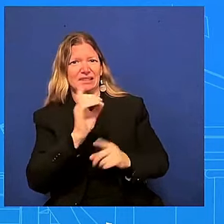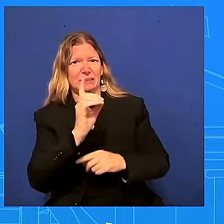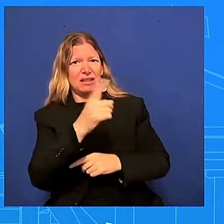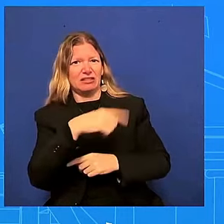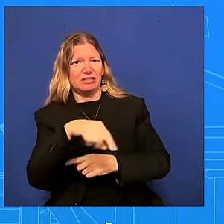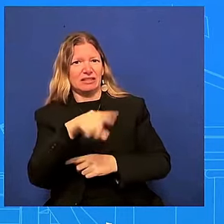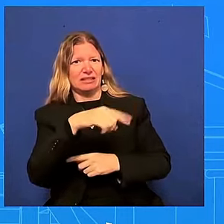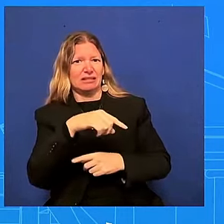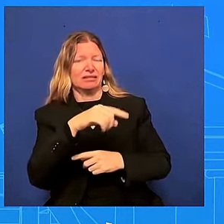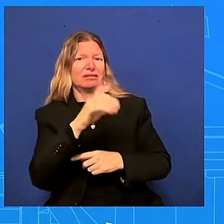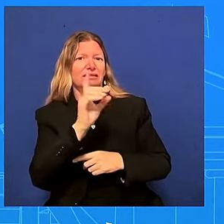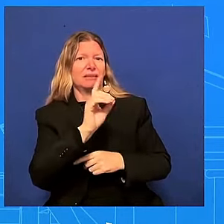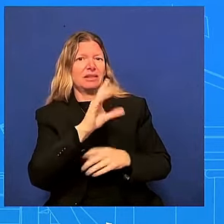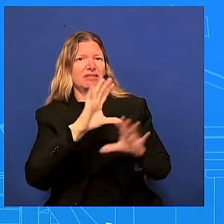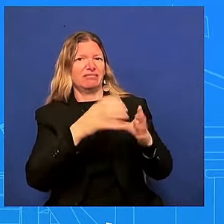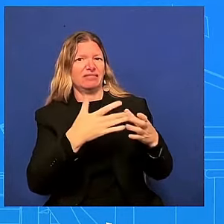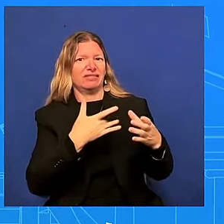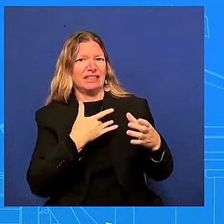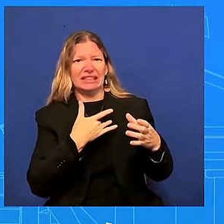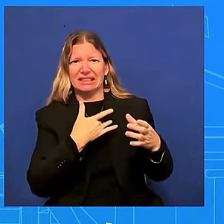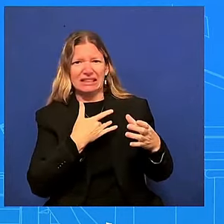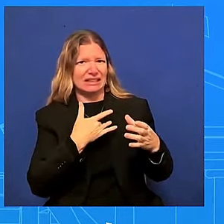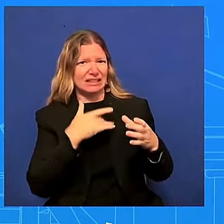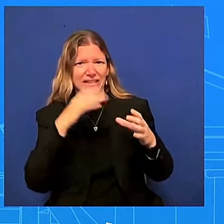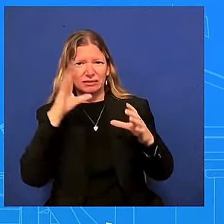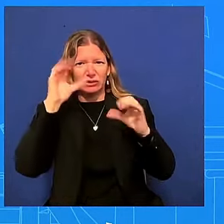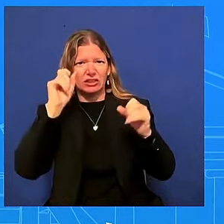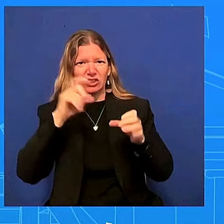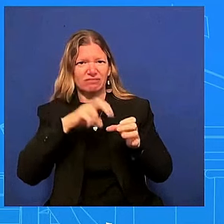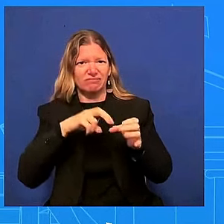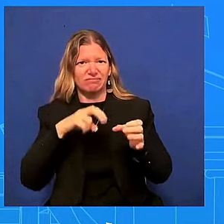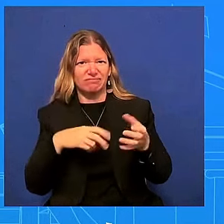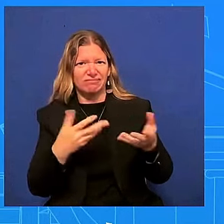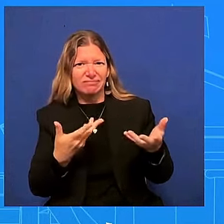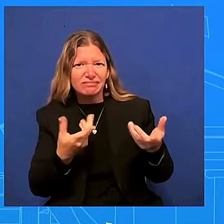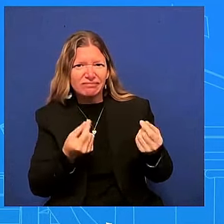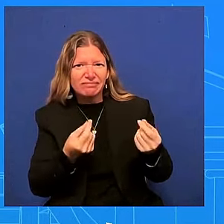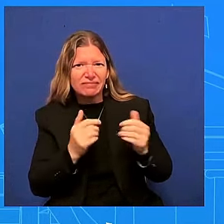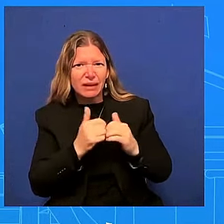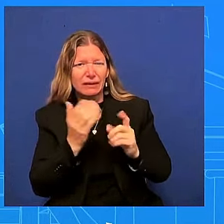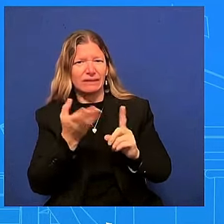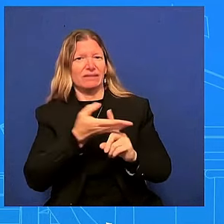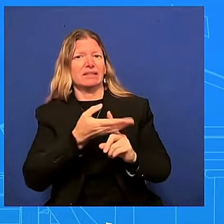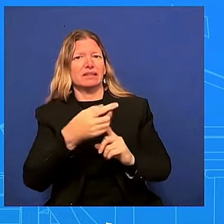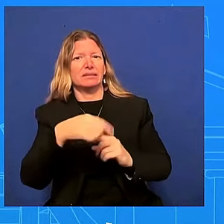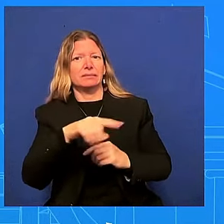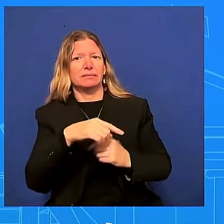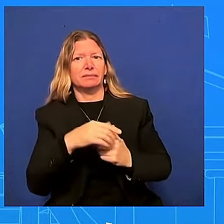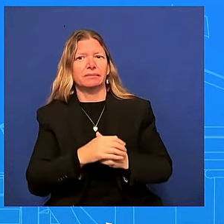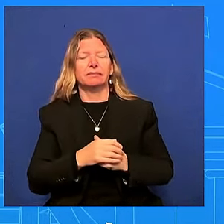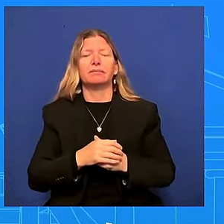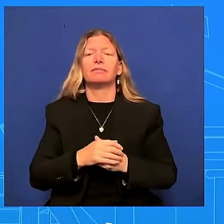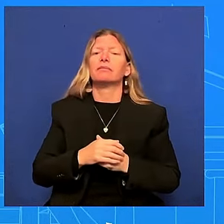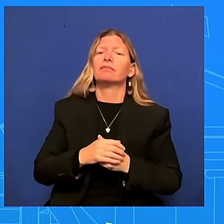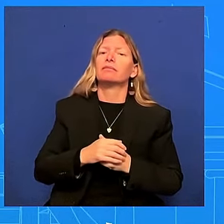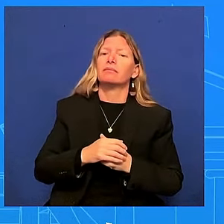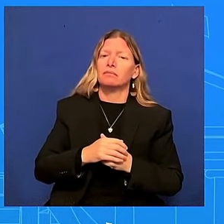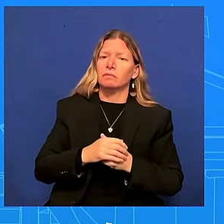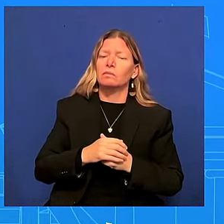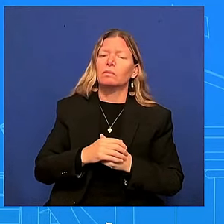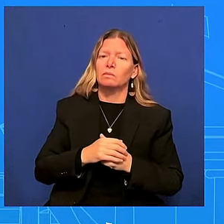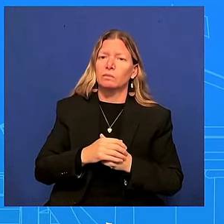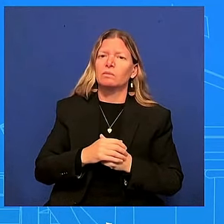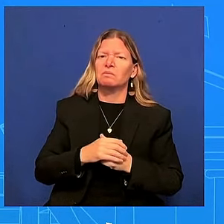yeah look this this is the president he jumped into this election this i can talk about obviously uh in in